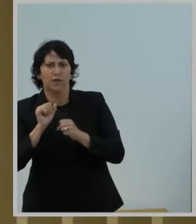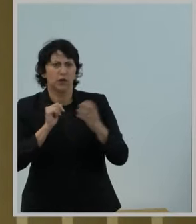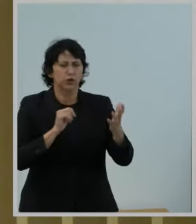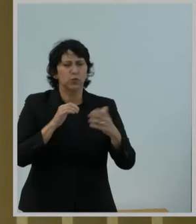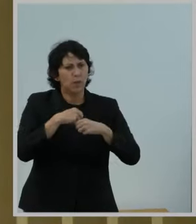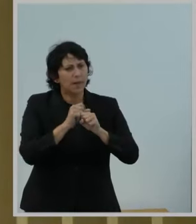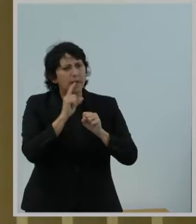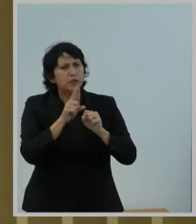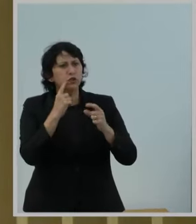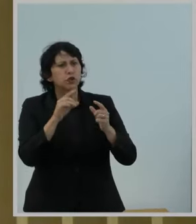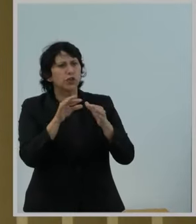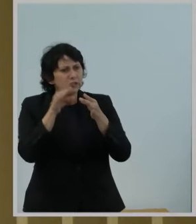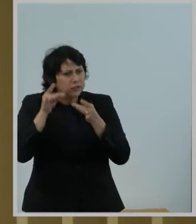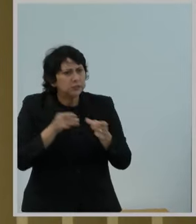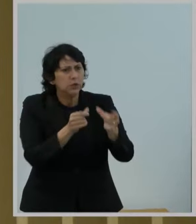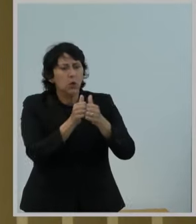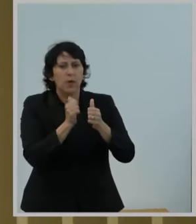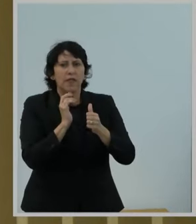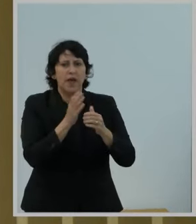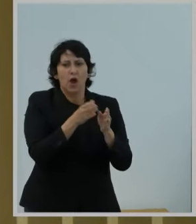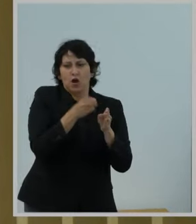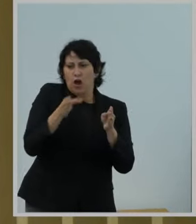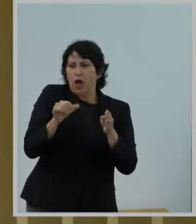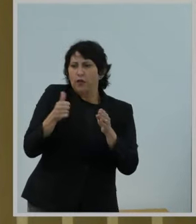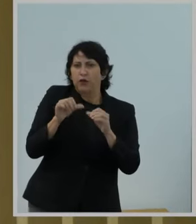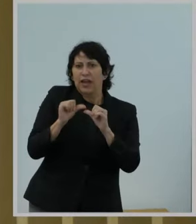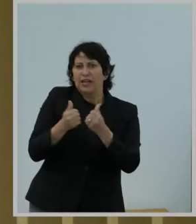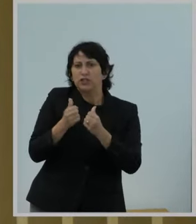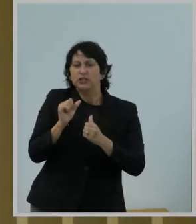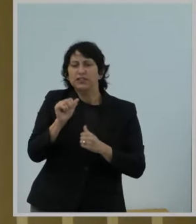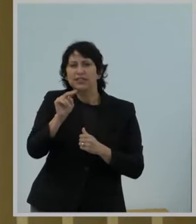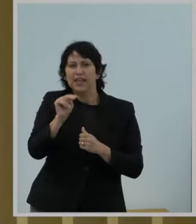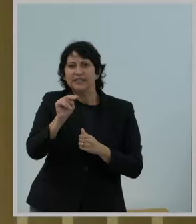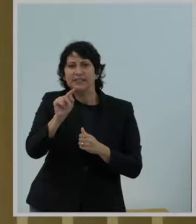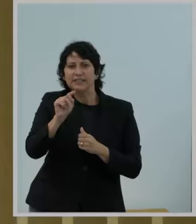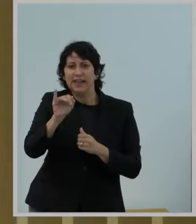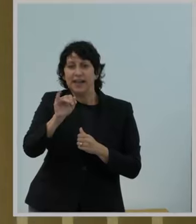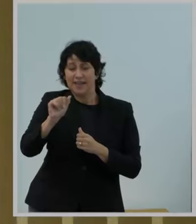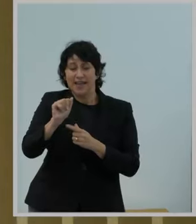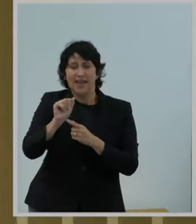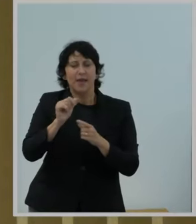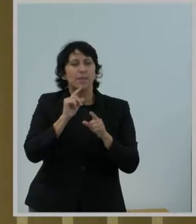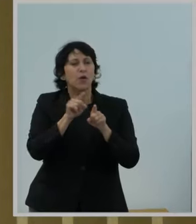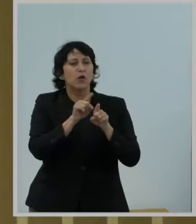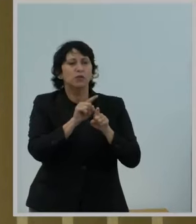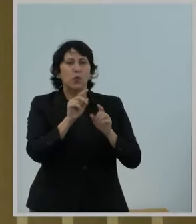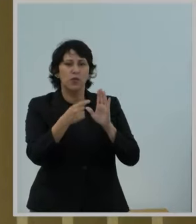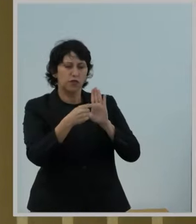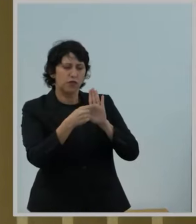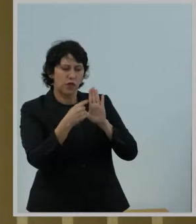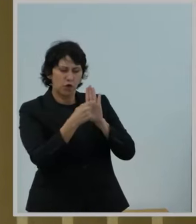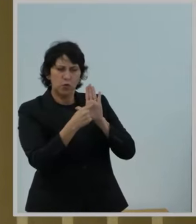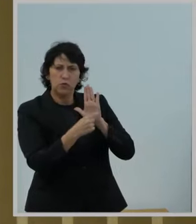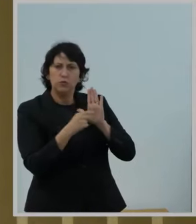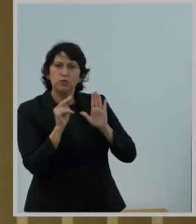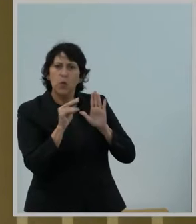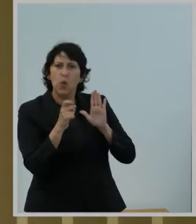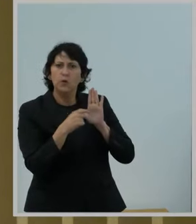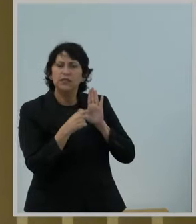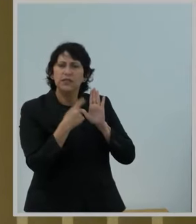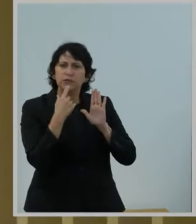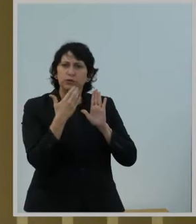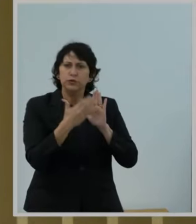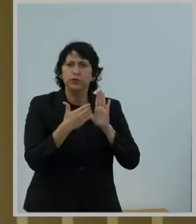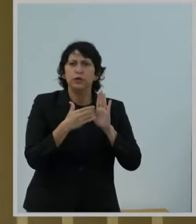fit that we're working on with our sister agency over there at NTIA. And so the notice does ask the right questions here as well.